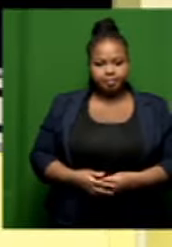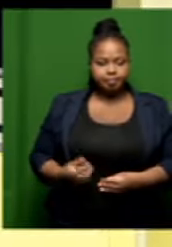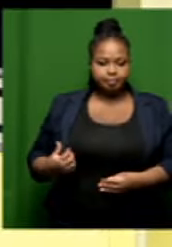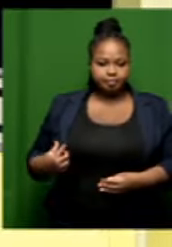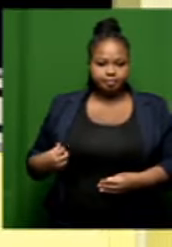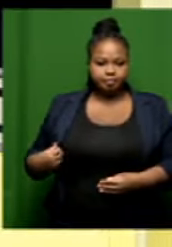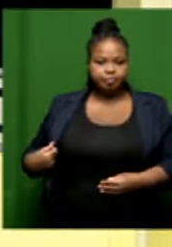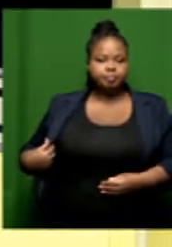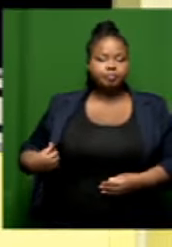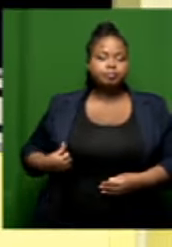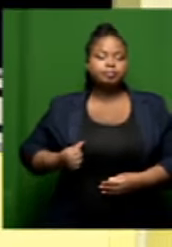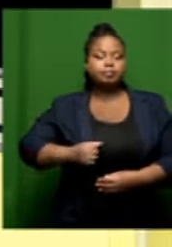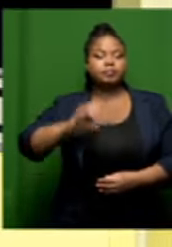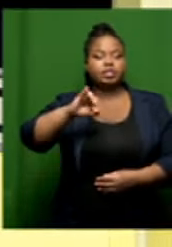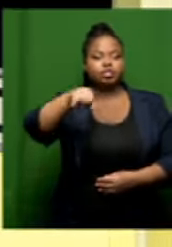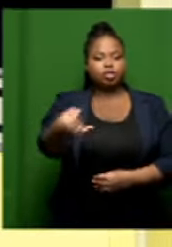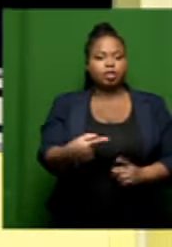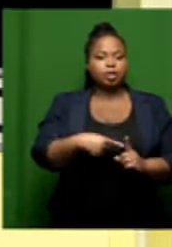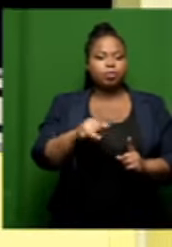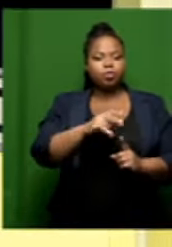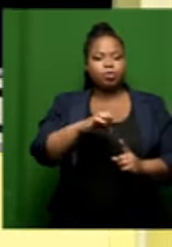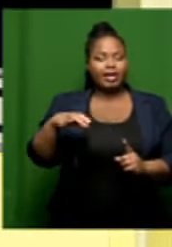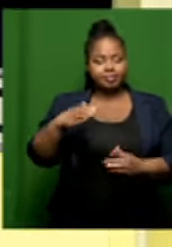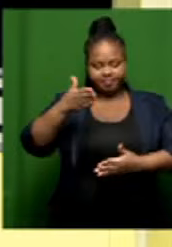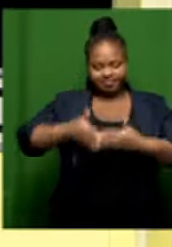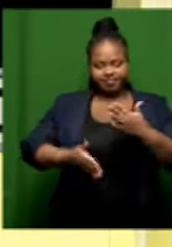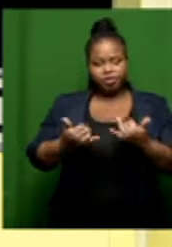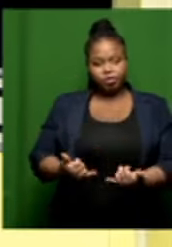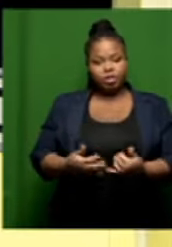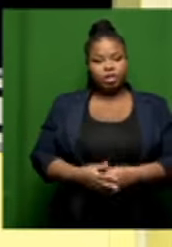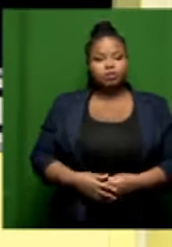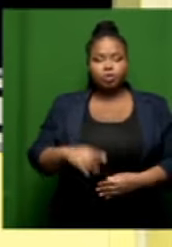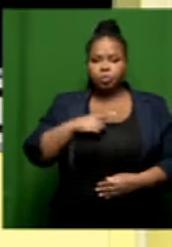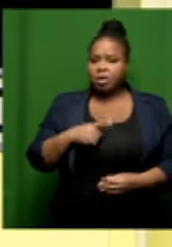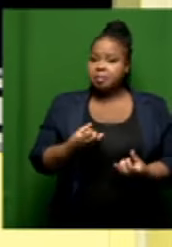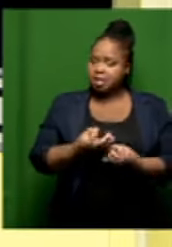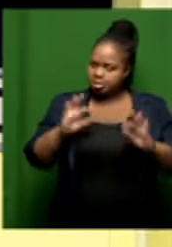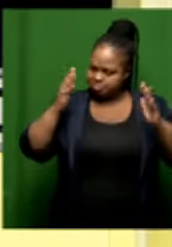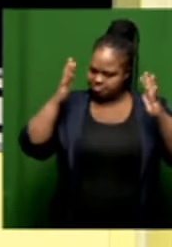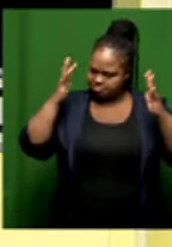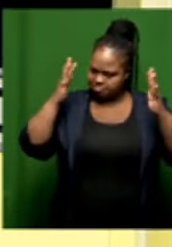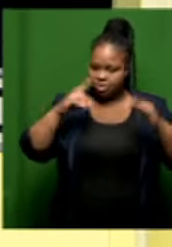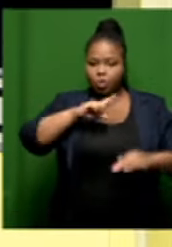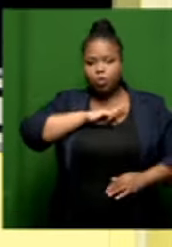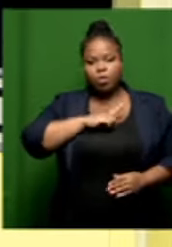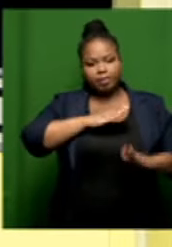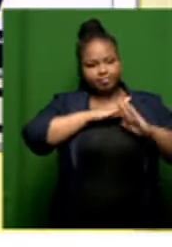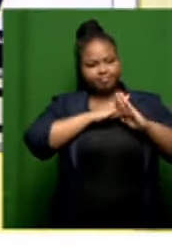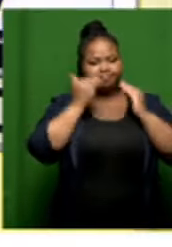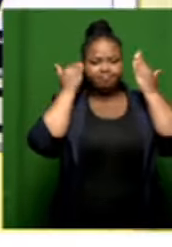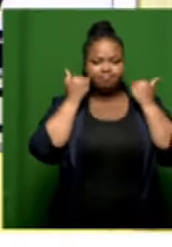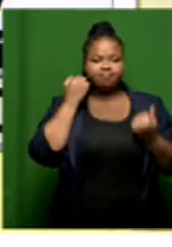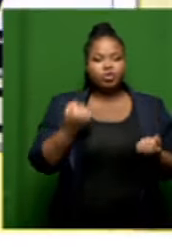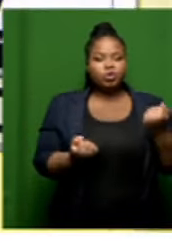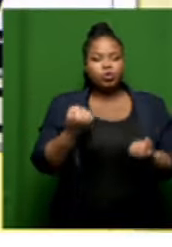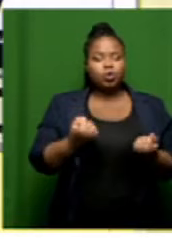The term of Chief Justice Mkhweng Mkhweng comes to an end today. He has received widespread praise for his defense of the judiciary during